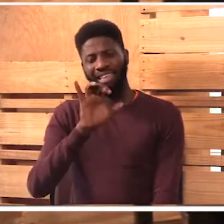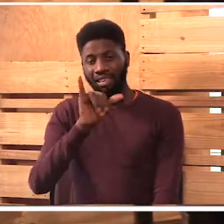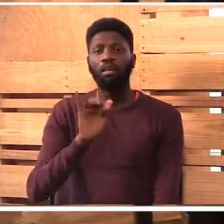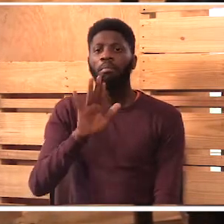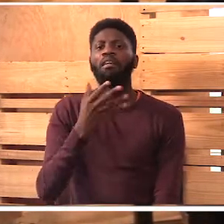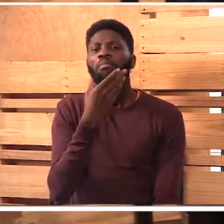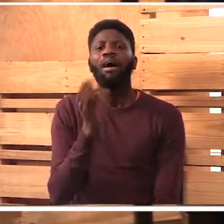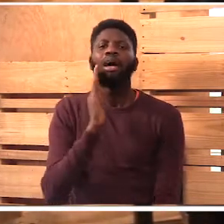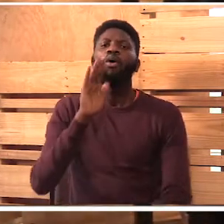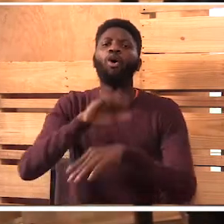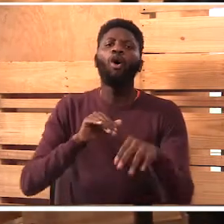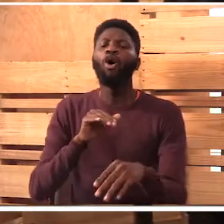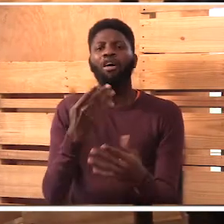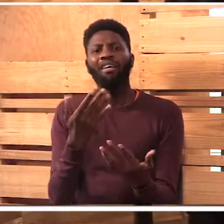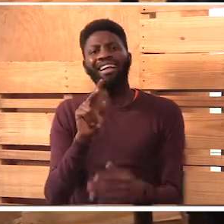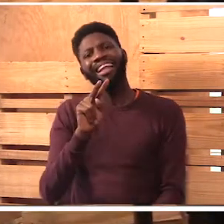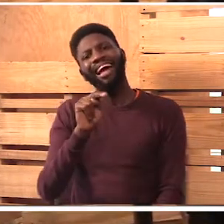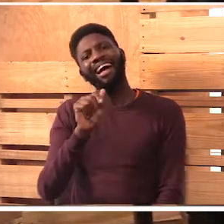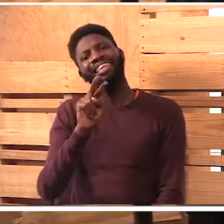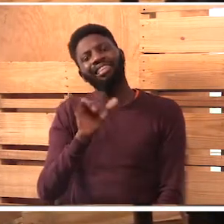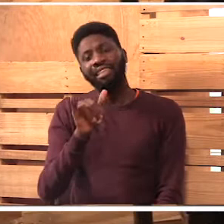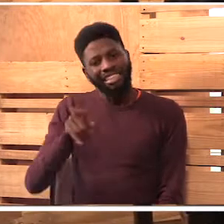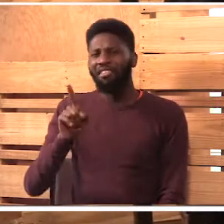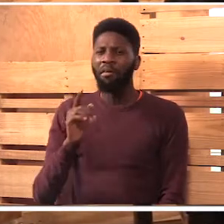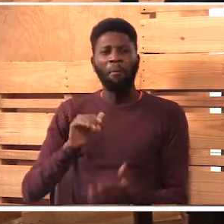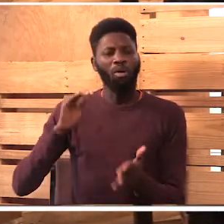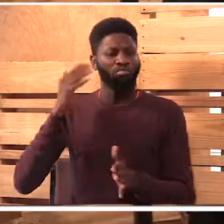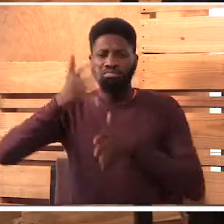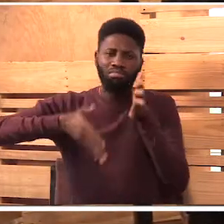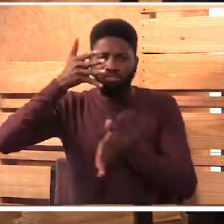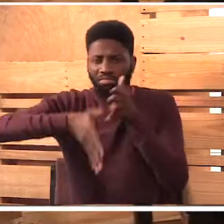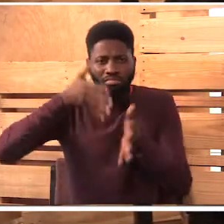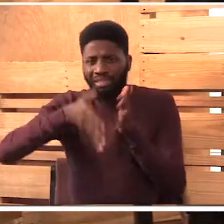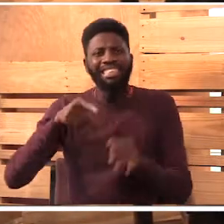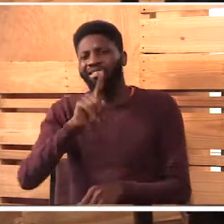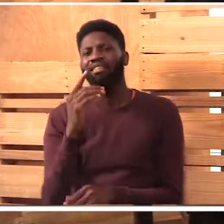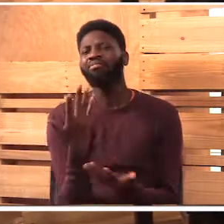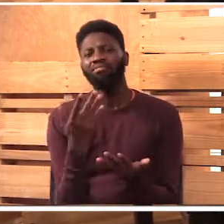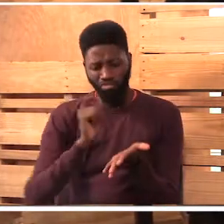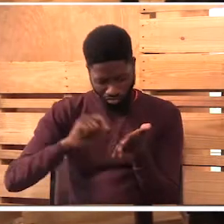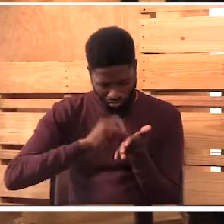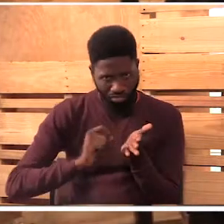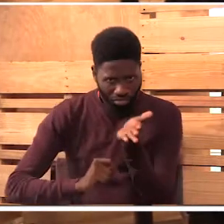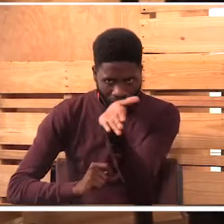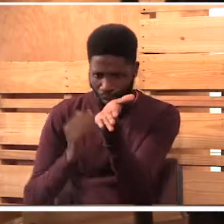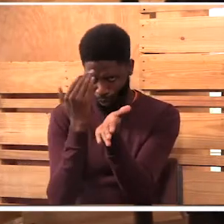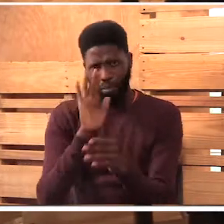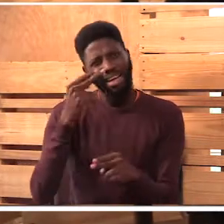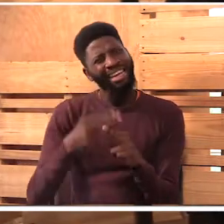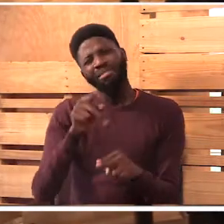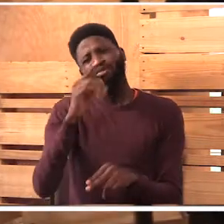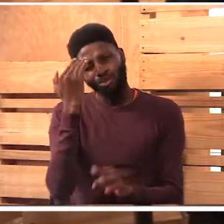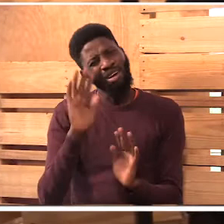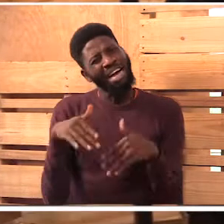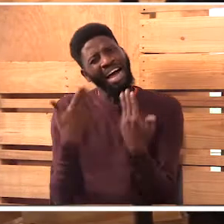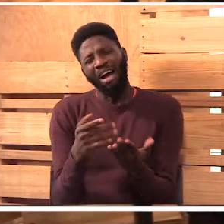Nancy? Because they are deaf here, so most of the time they are signing, they are using sign language. How did they write you? How did you know your name? Because that